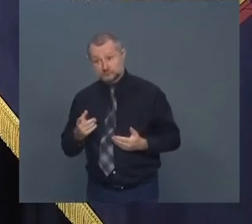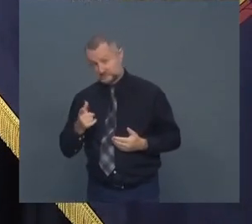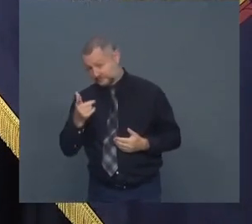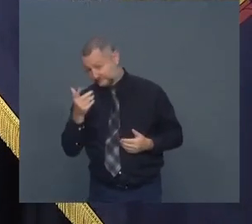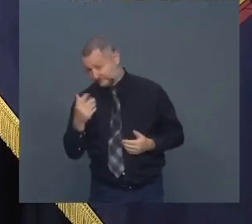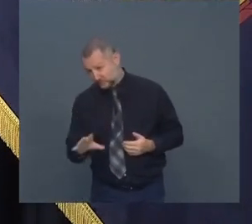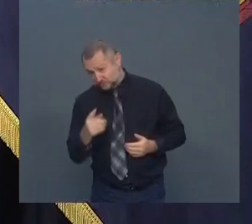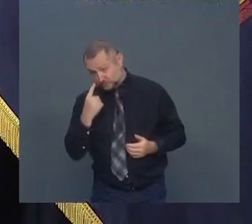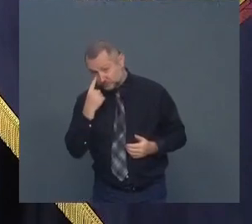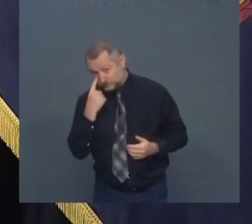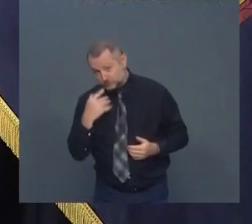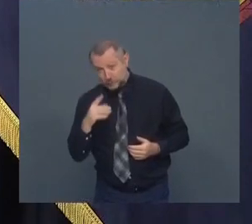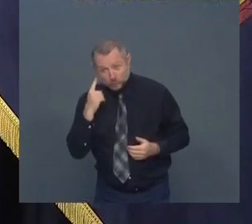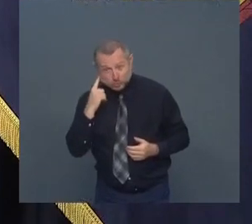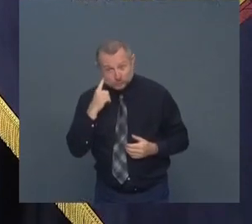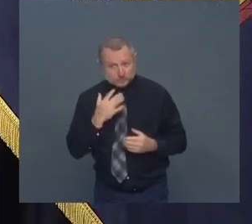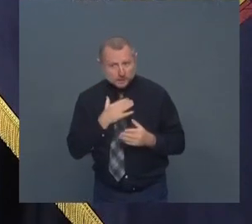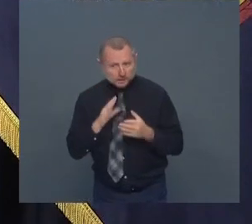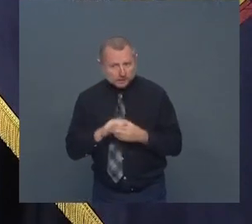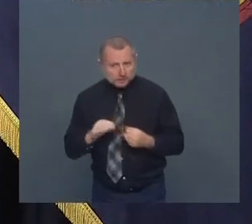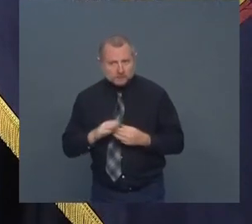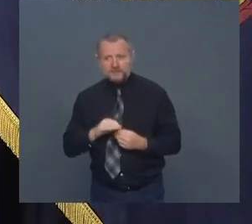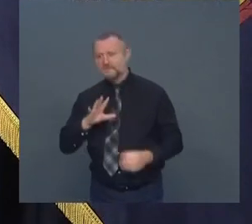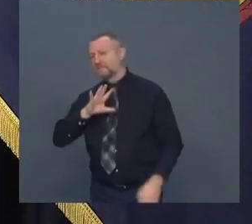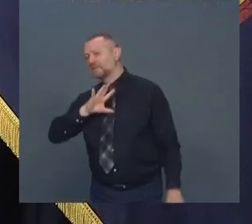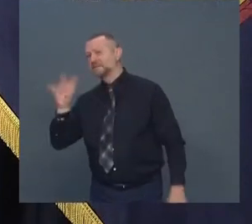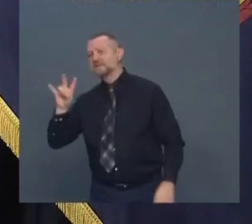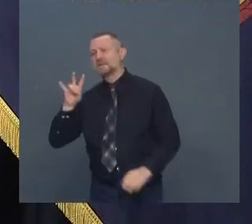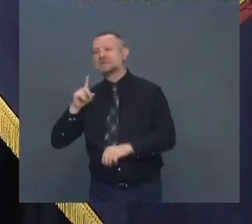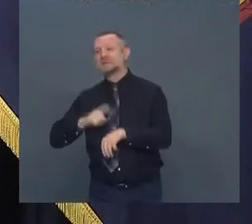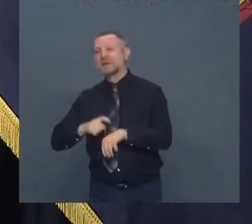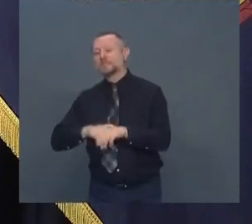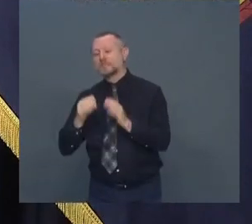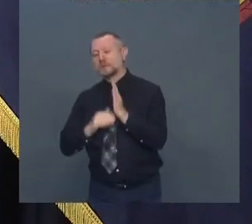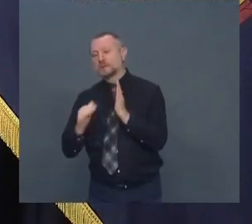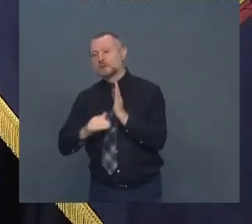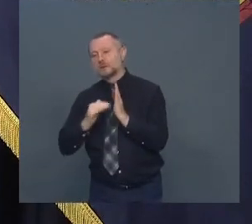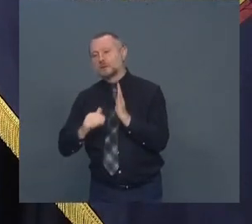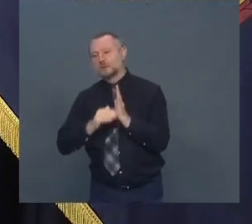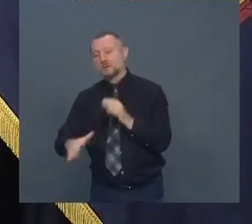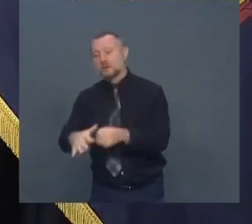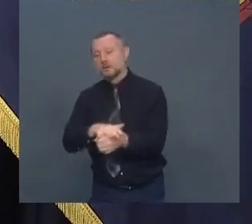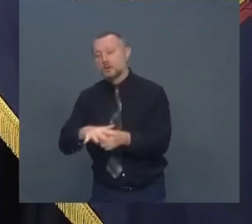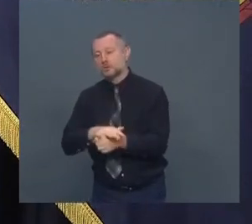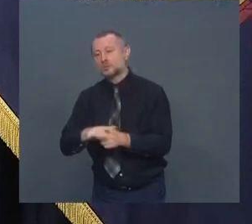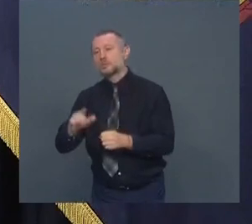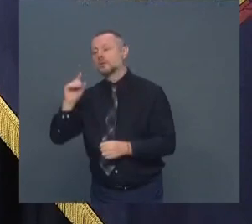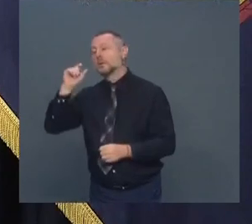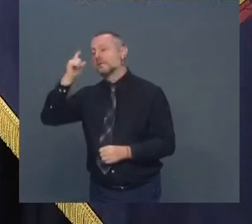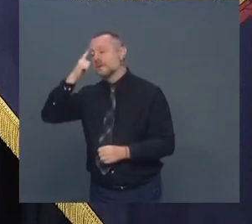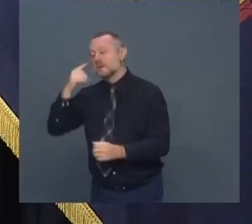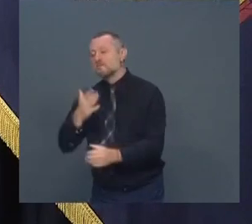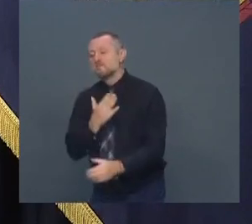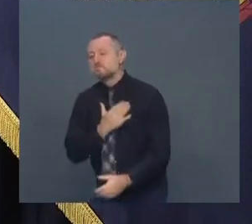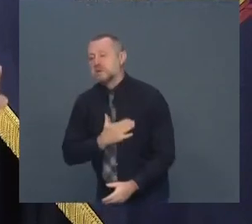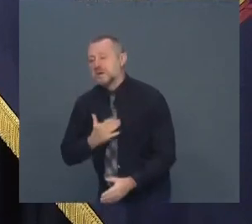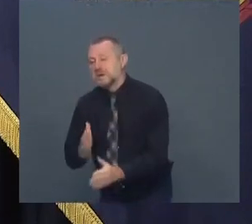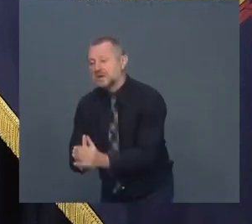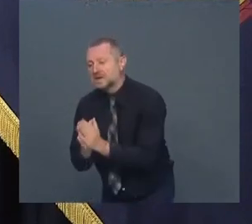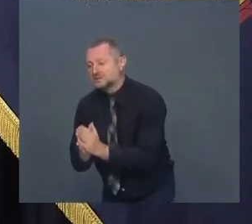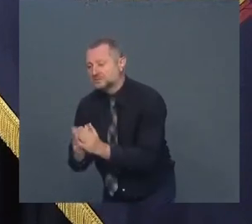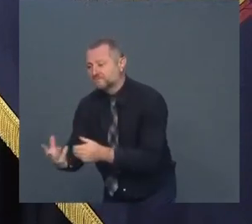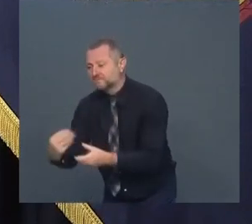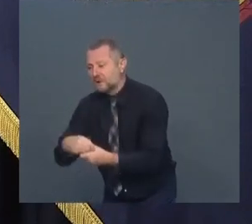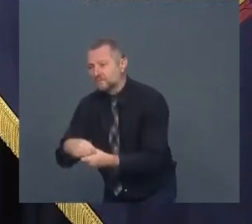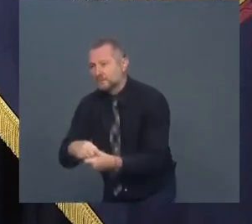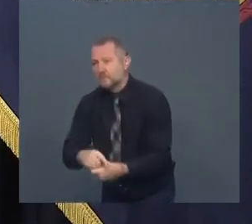57 times local governments please do the enforcement bars are not enforced by